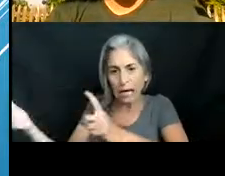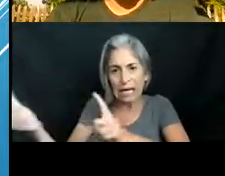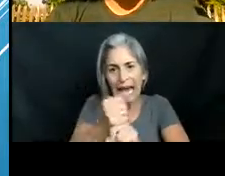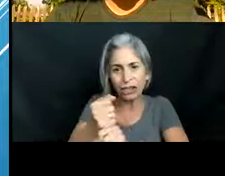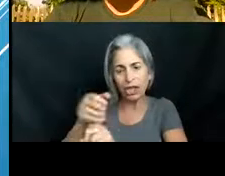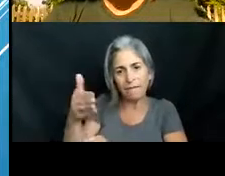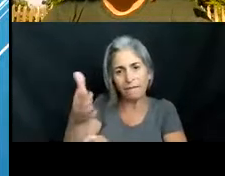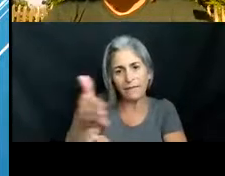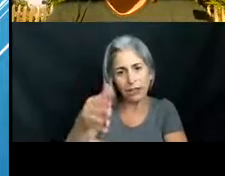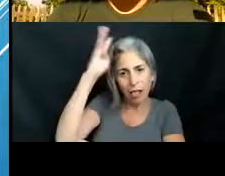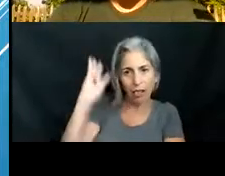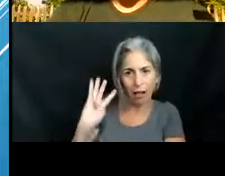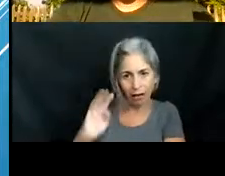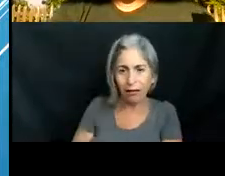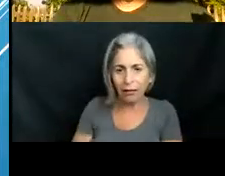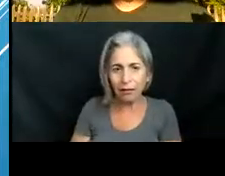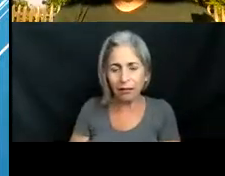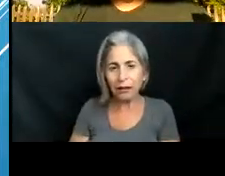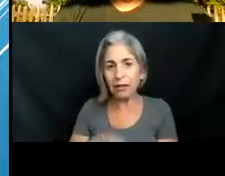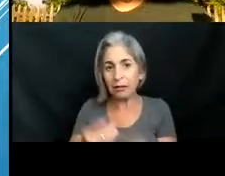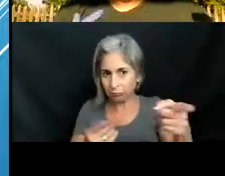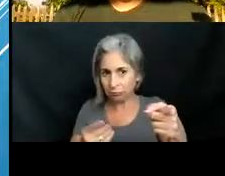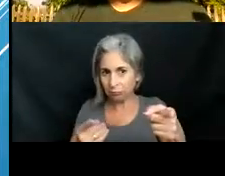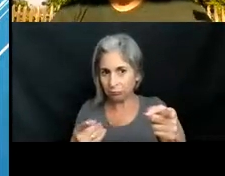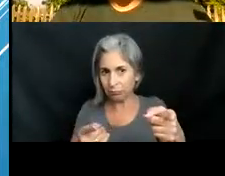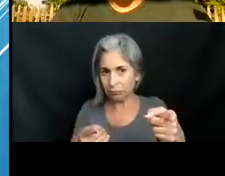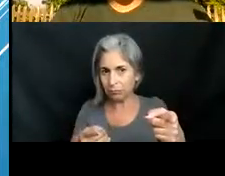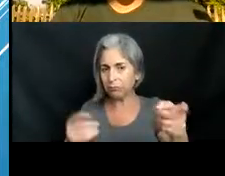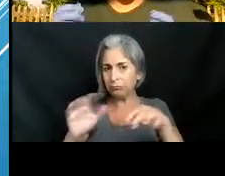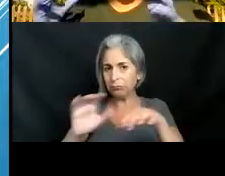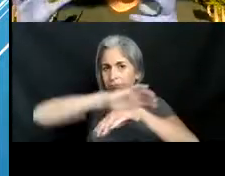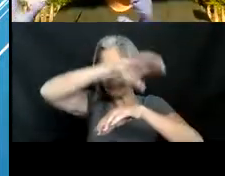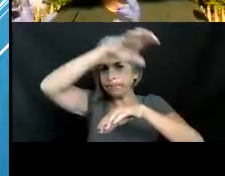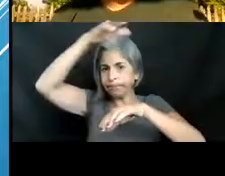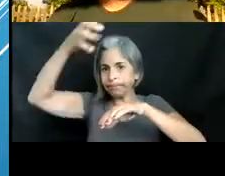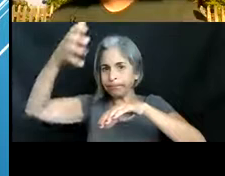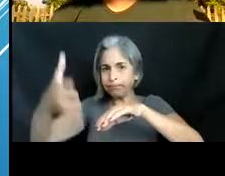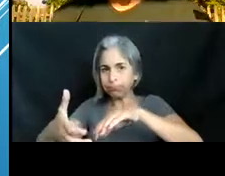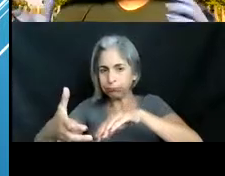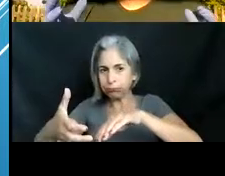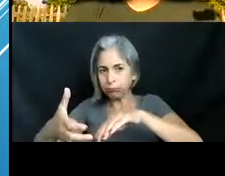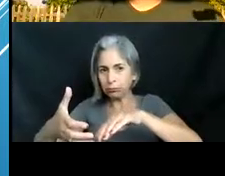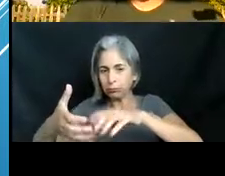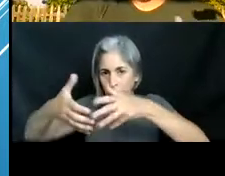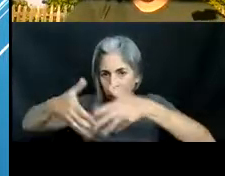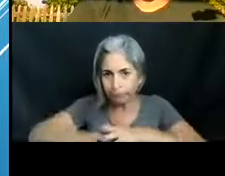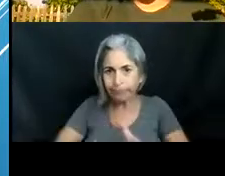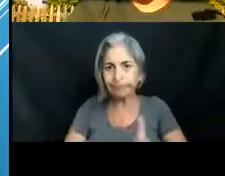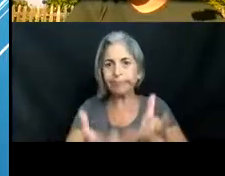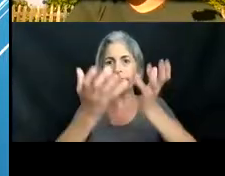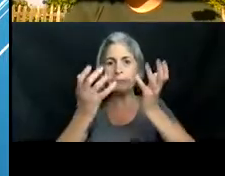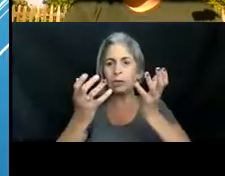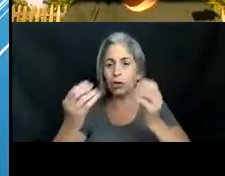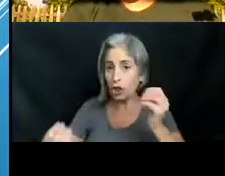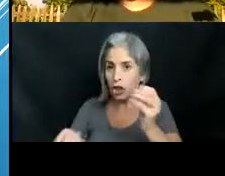researchers and recreational divers. They've been successful in eliminating lionfish, especially in the Keys, by utilizing this new